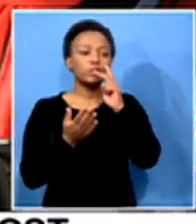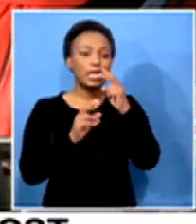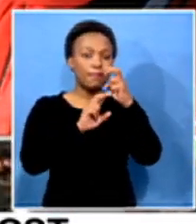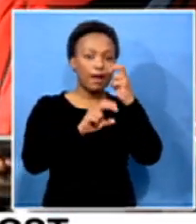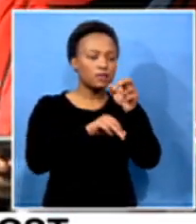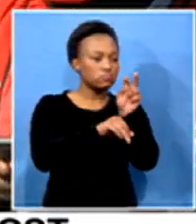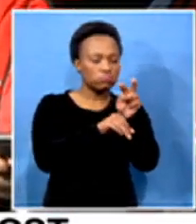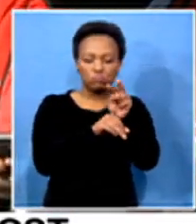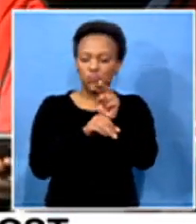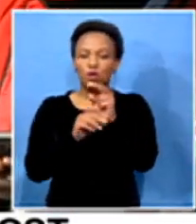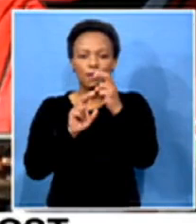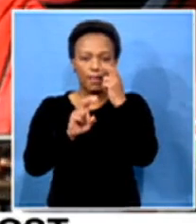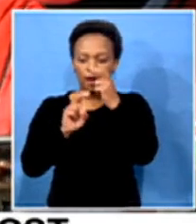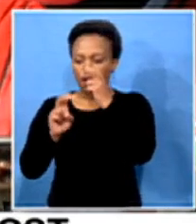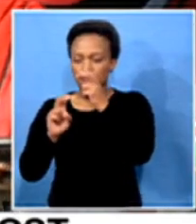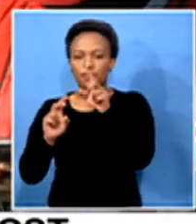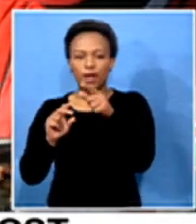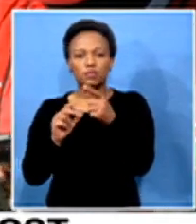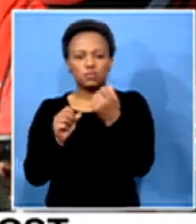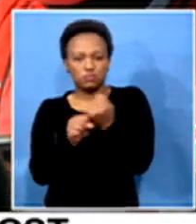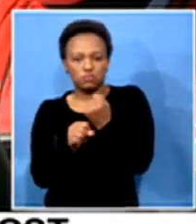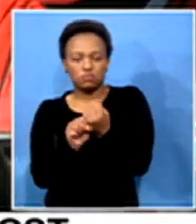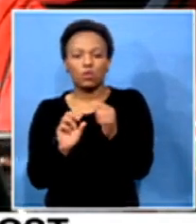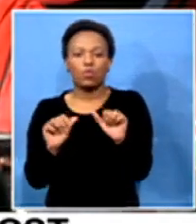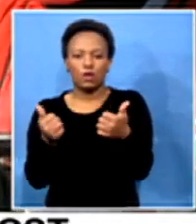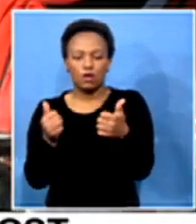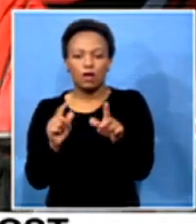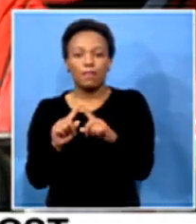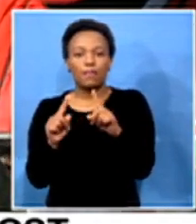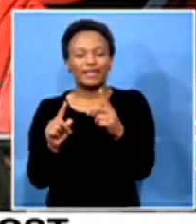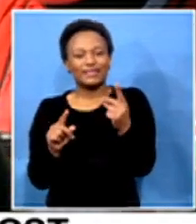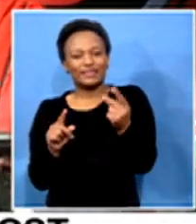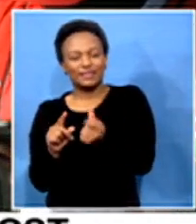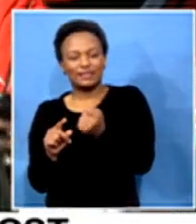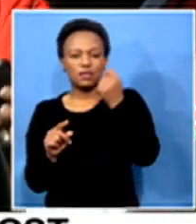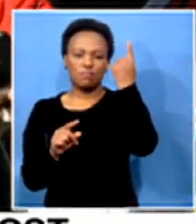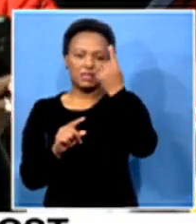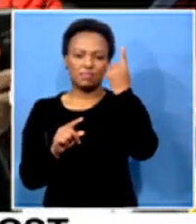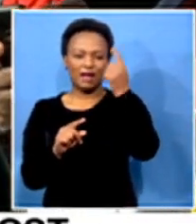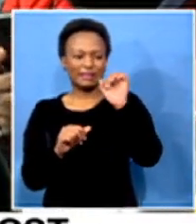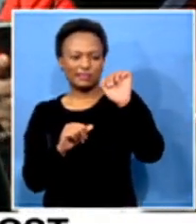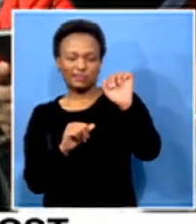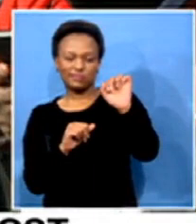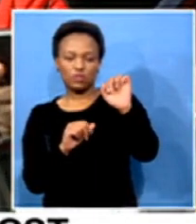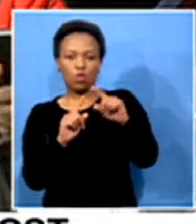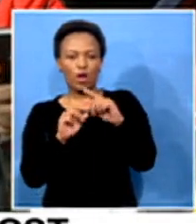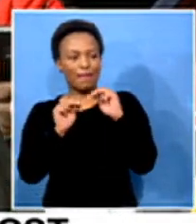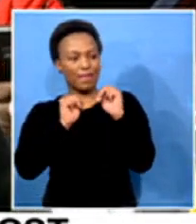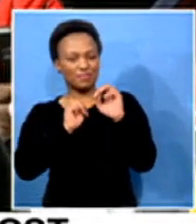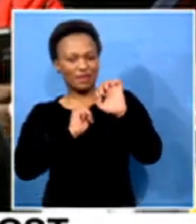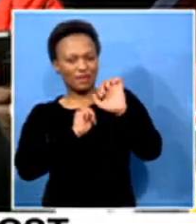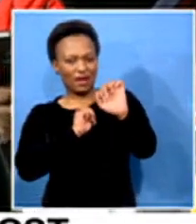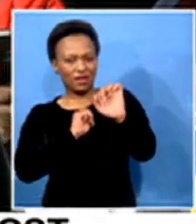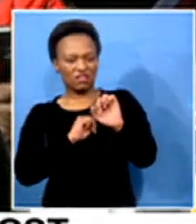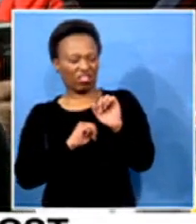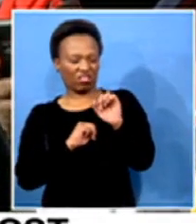manoeuvring in a rightful manner. But unfortunately, because of the principal autocratic management style, she